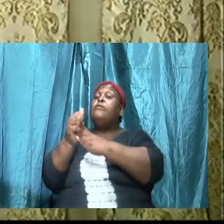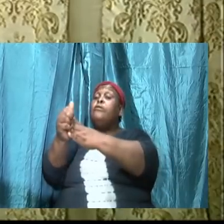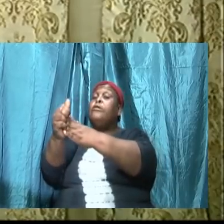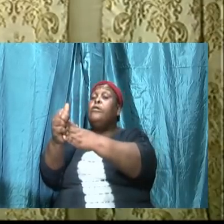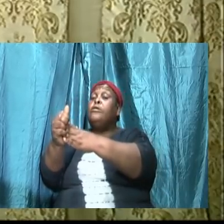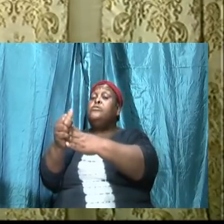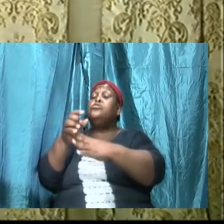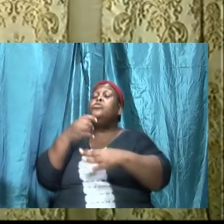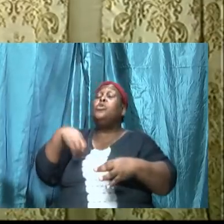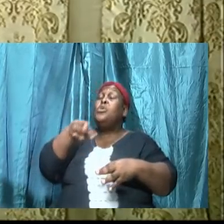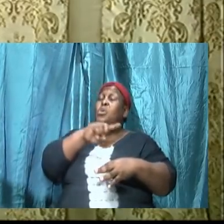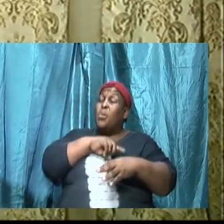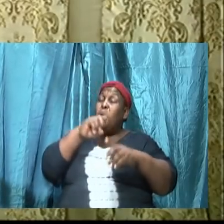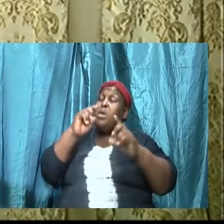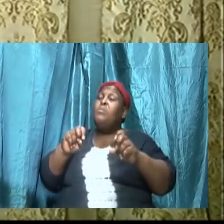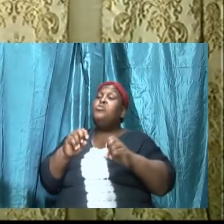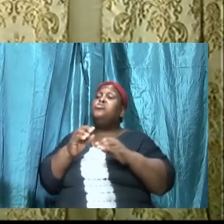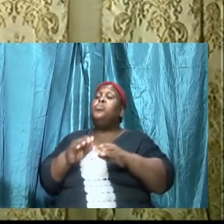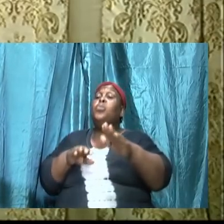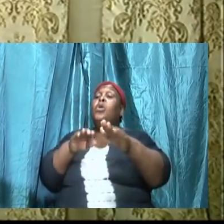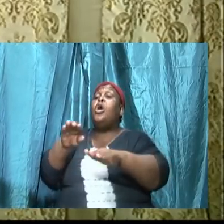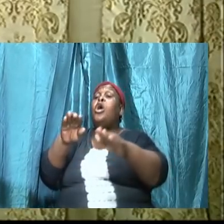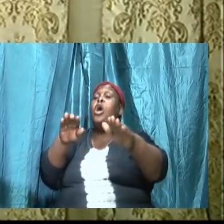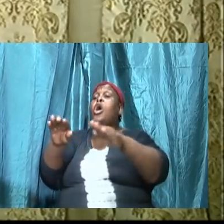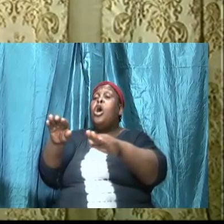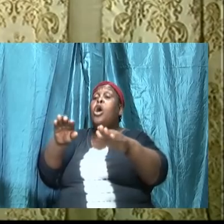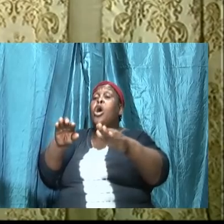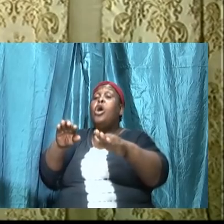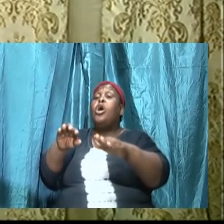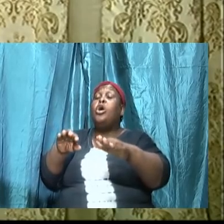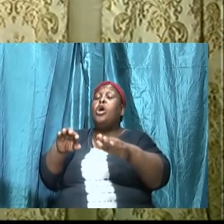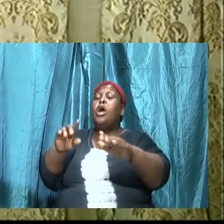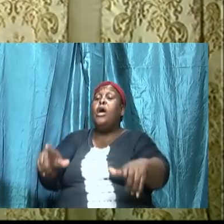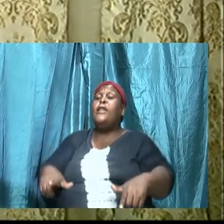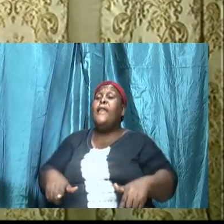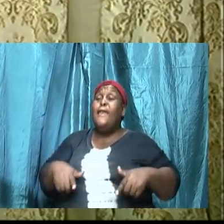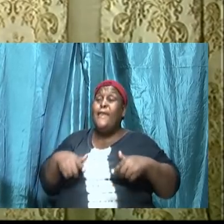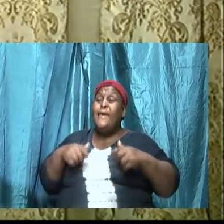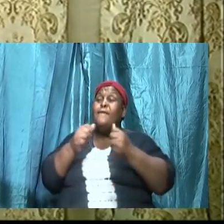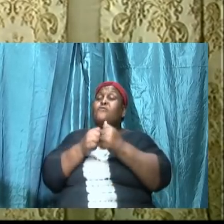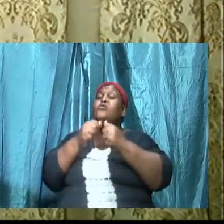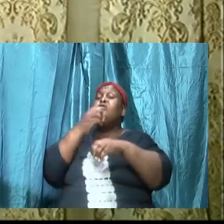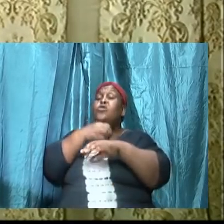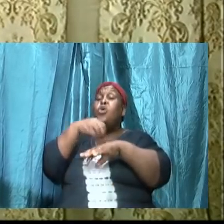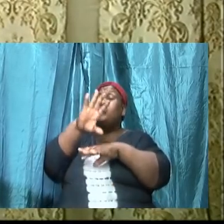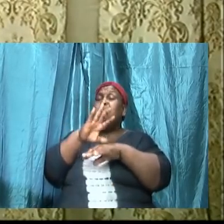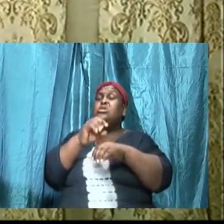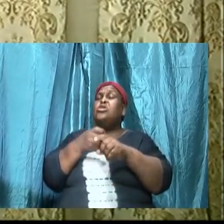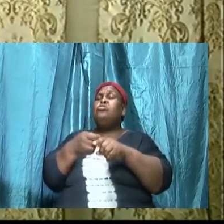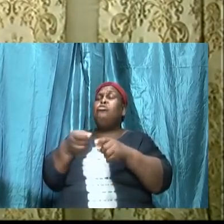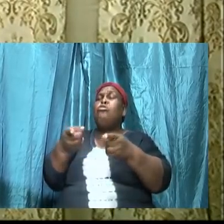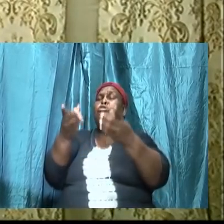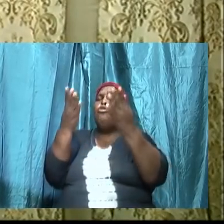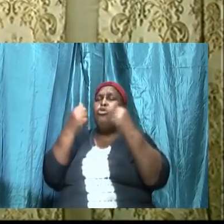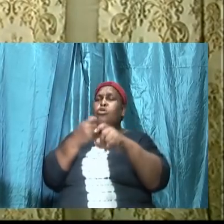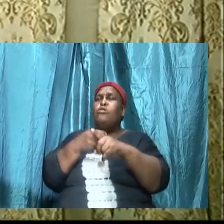with the counsel that comes from his word and that goes without